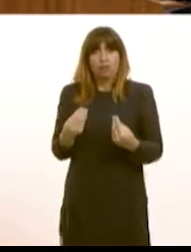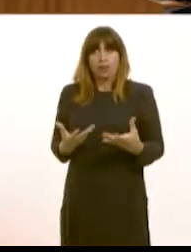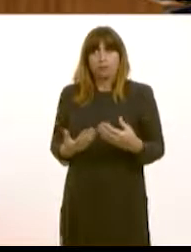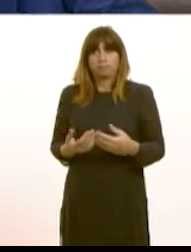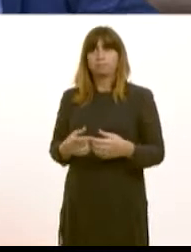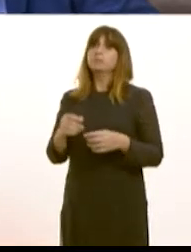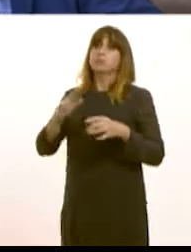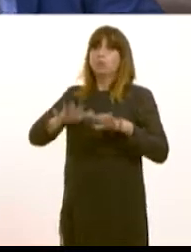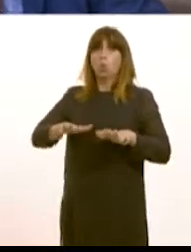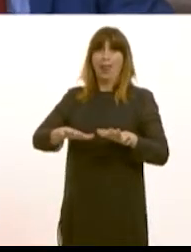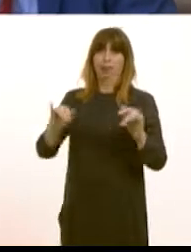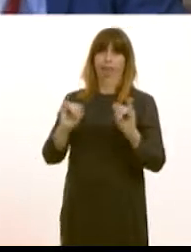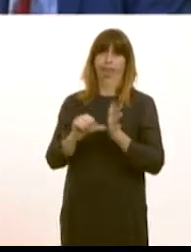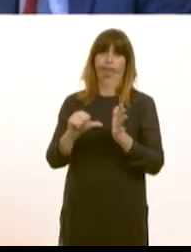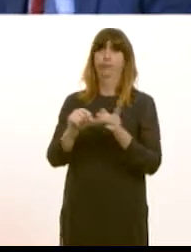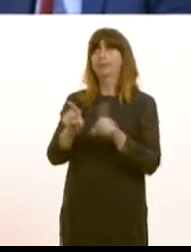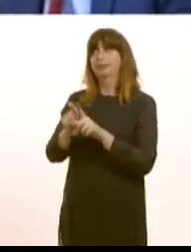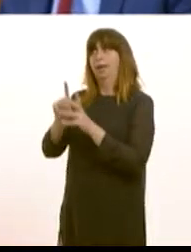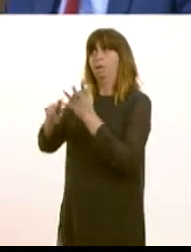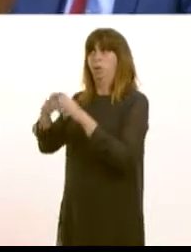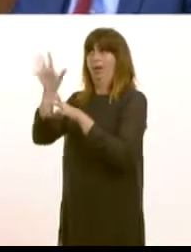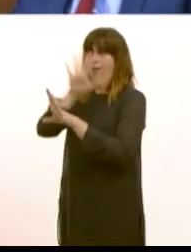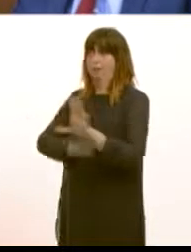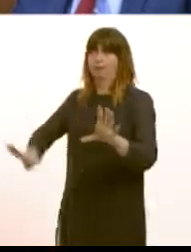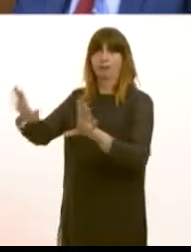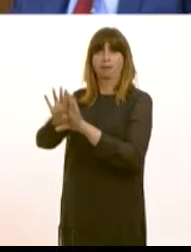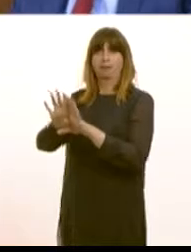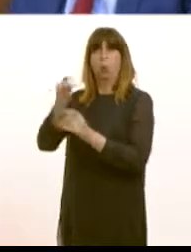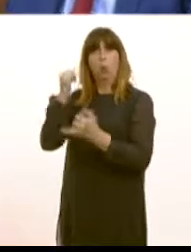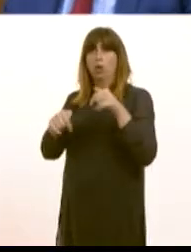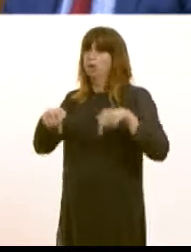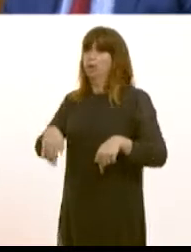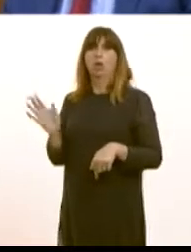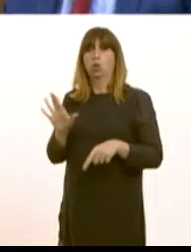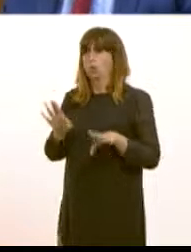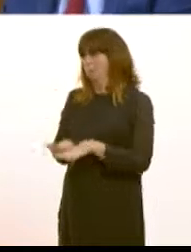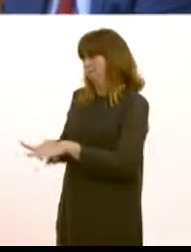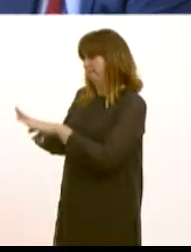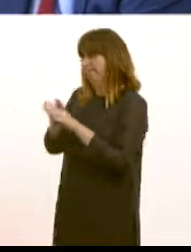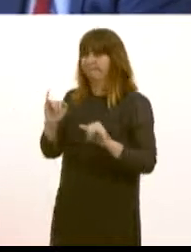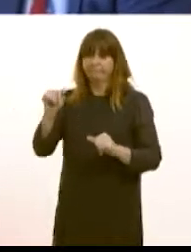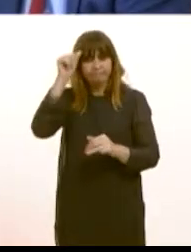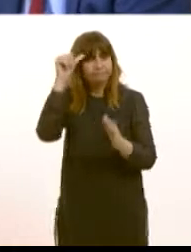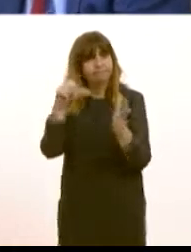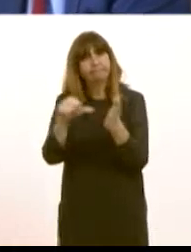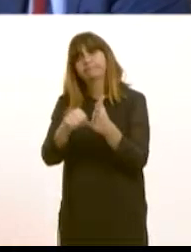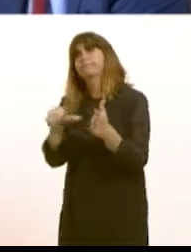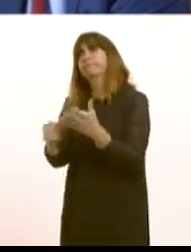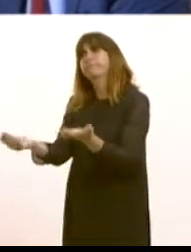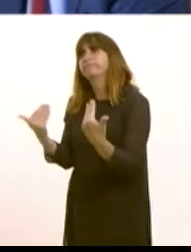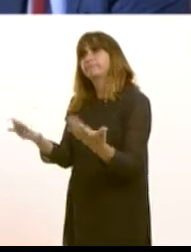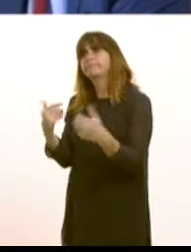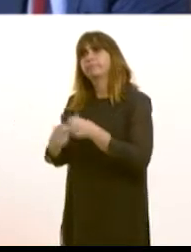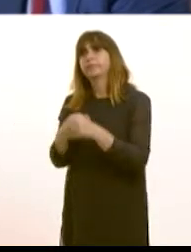Britain because there is no different here compared to elsewhere it is difficult and challenging to attract GPs we know that